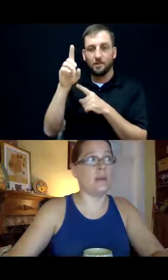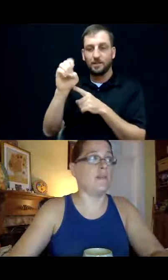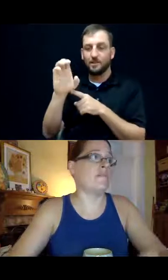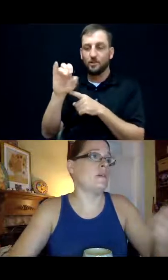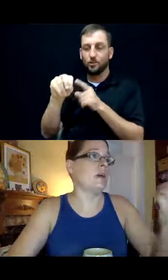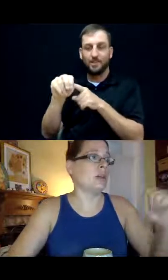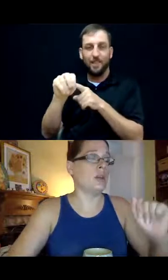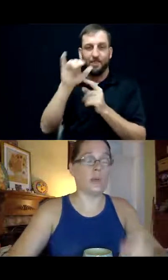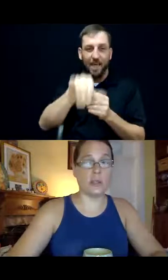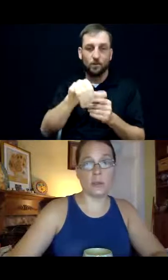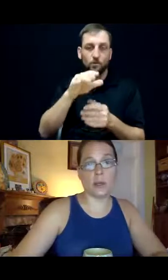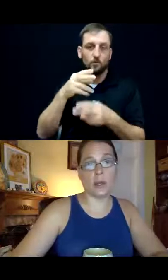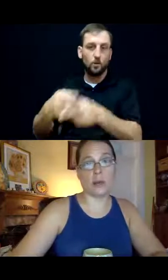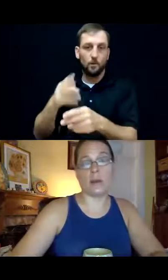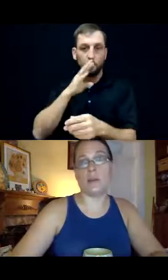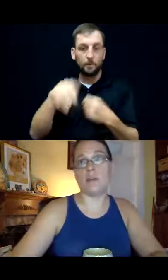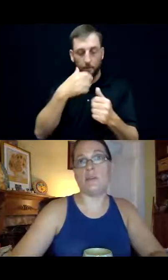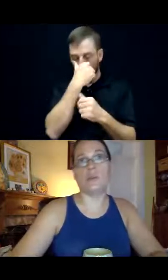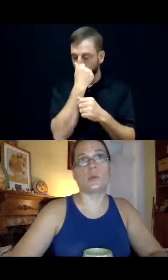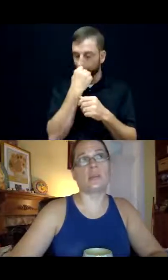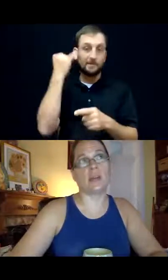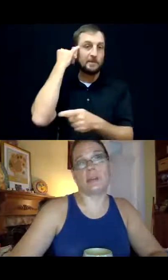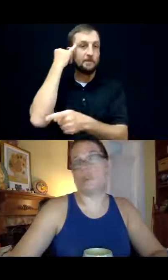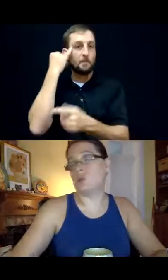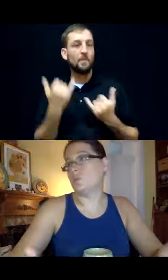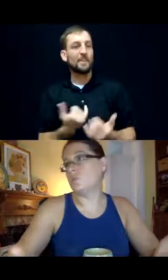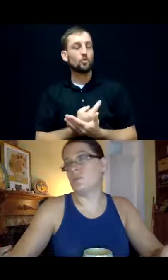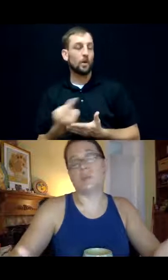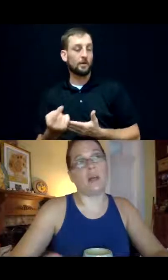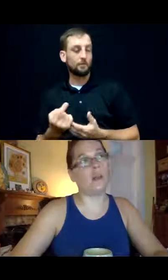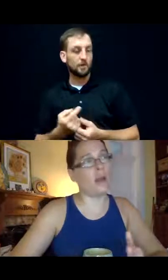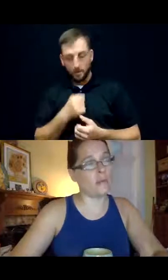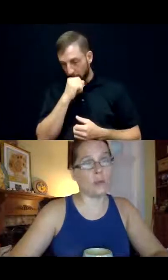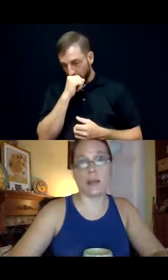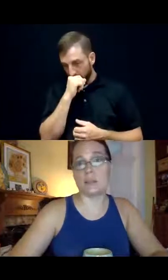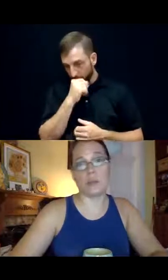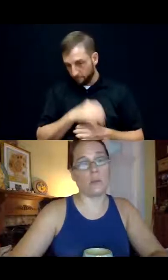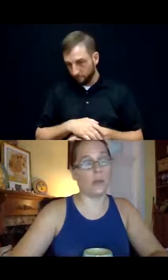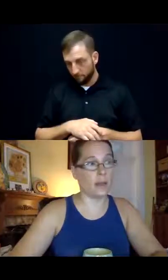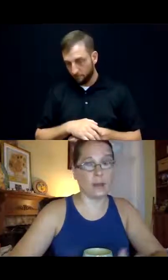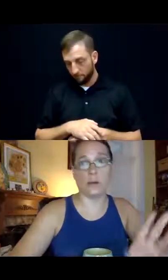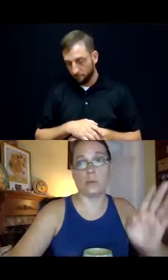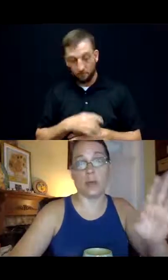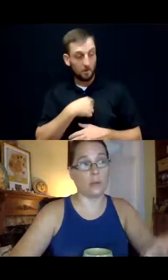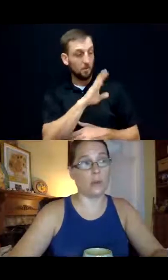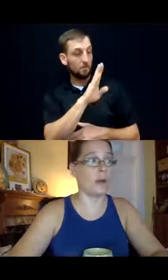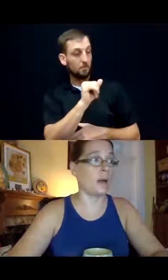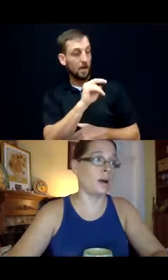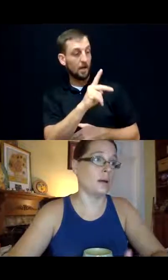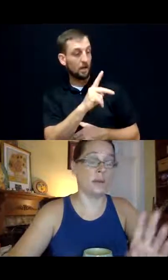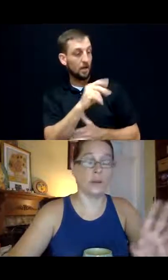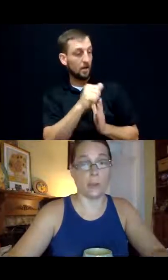Um, if, you know, this week an individual decides to spend every last cent in their bank account gambling,